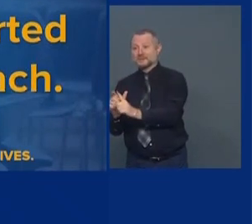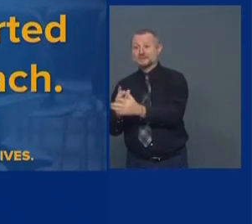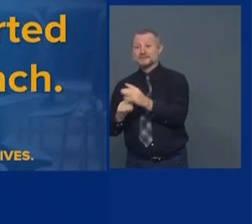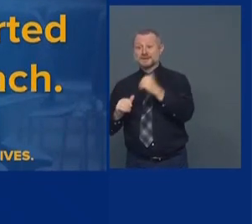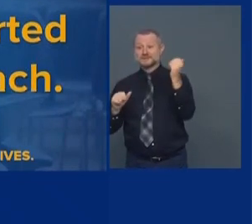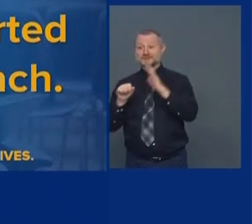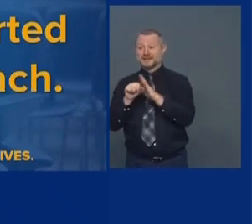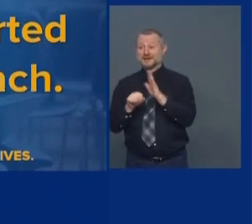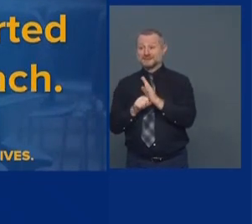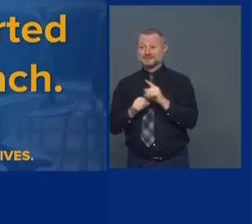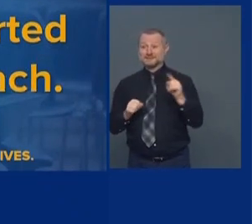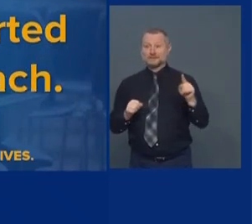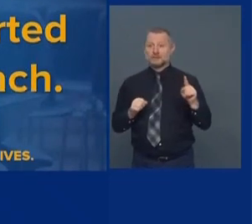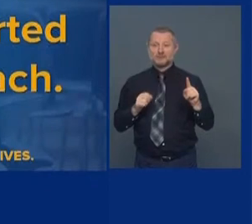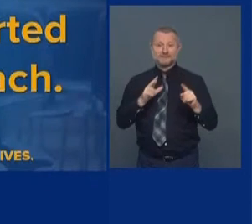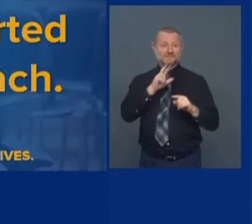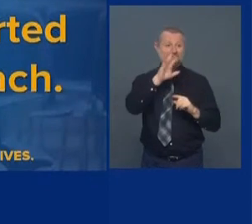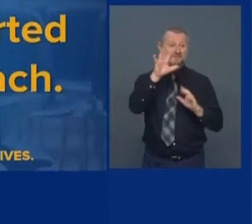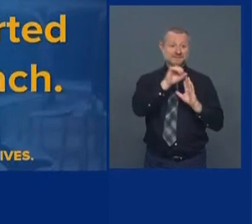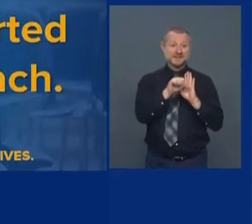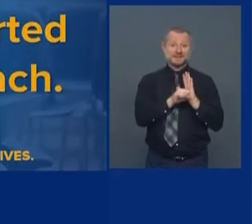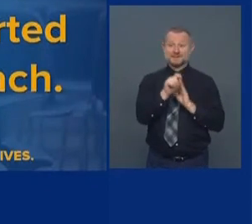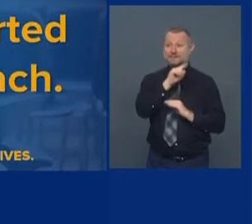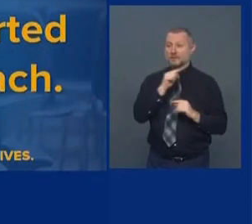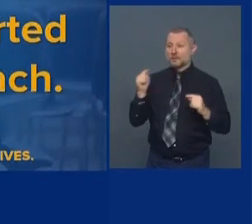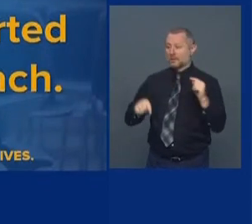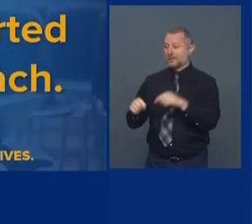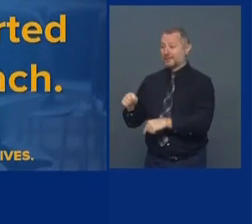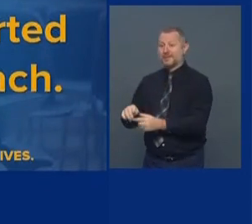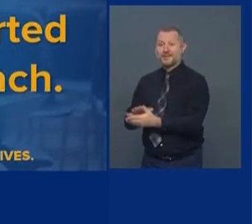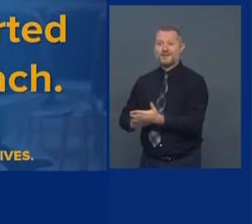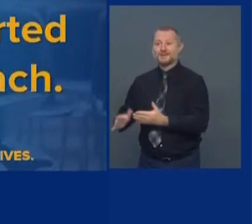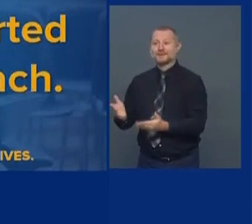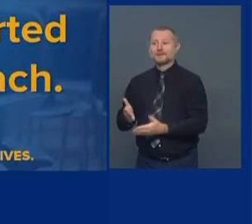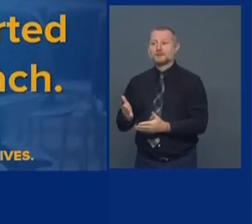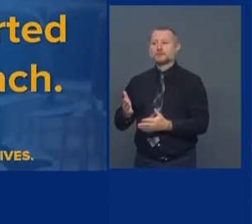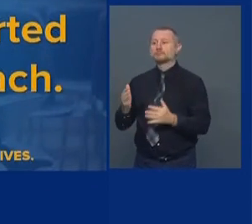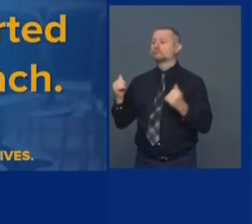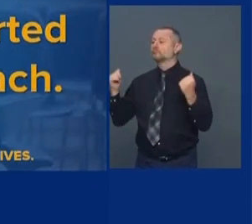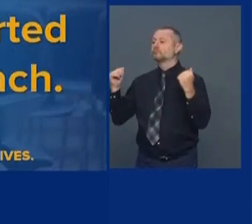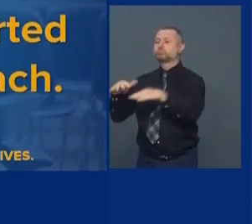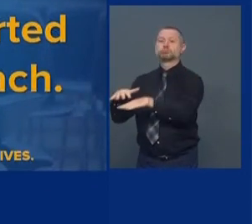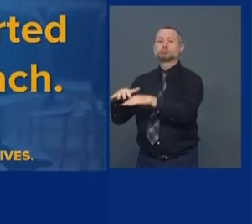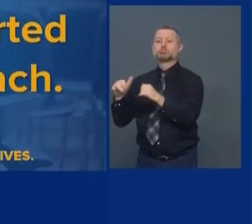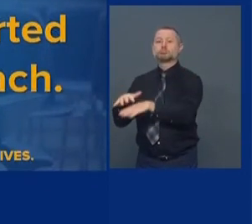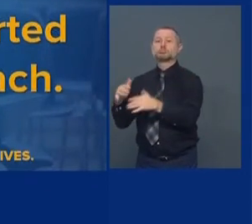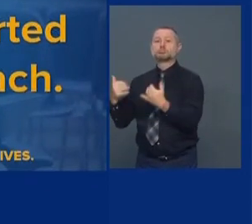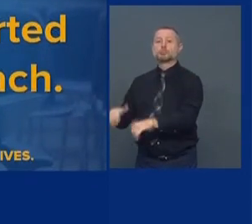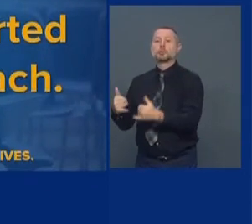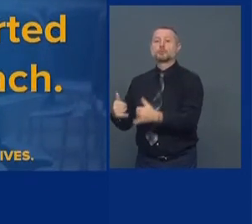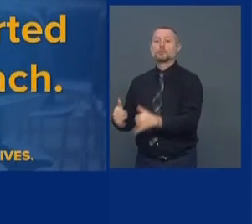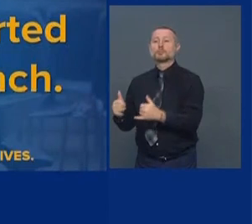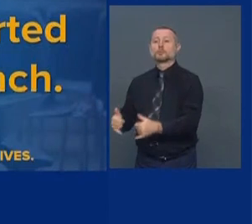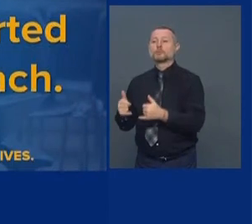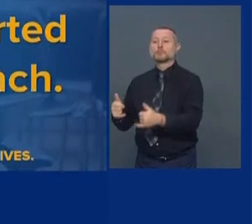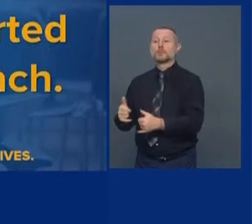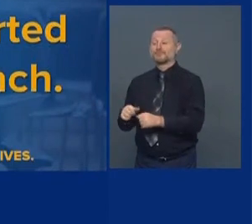to the colleges. And then they go out to party and they wind up spreading